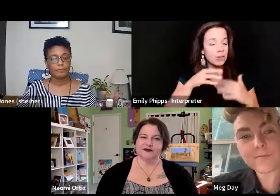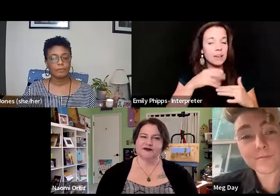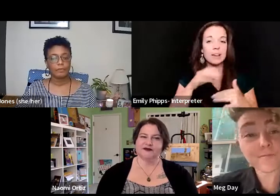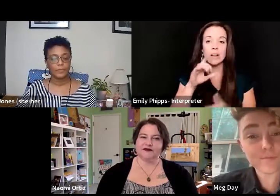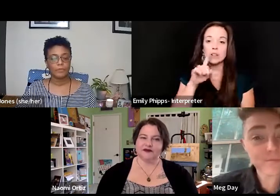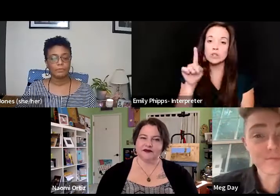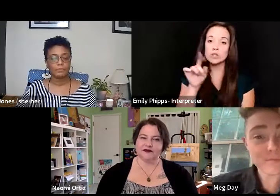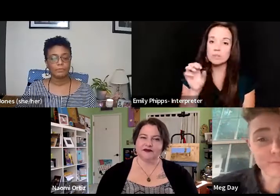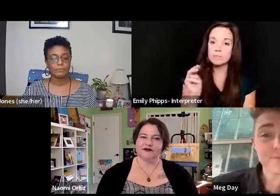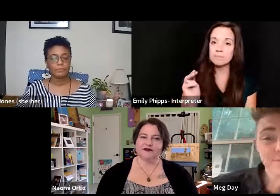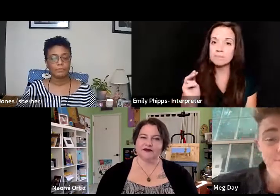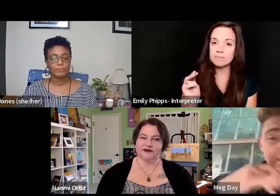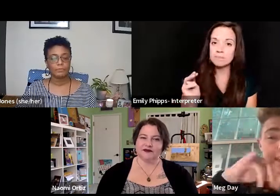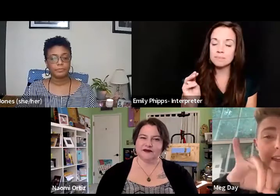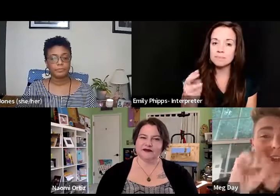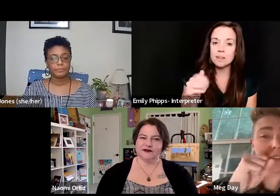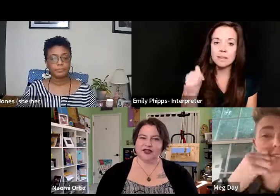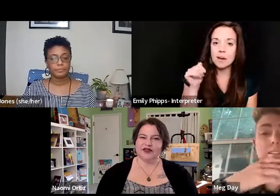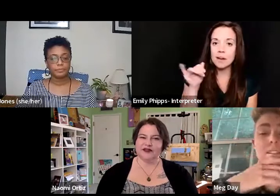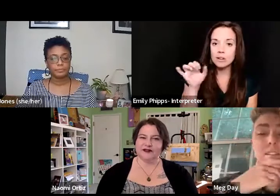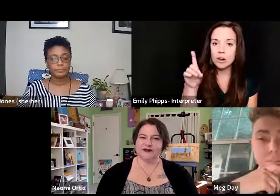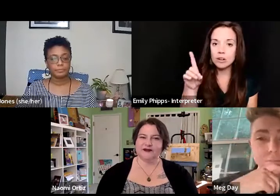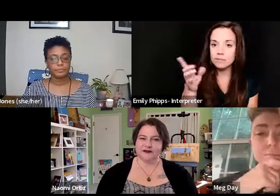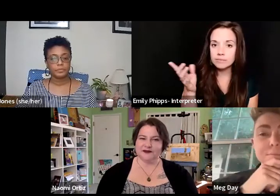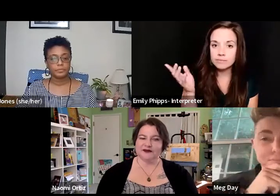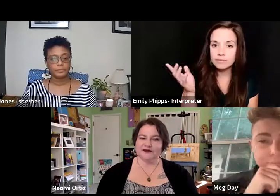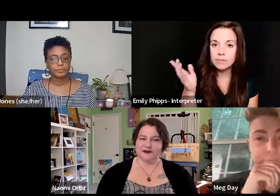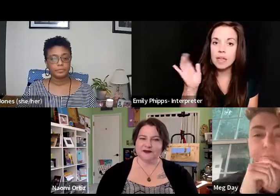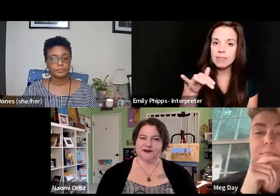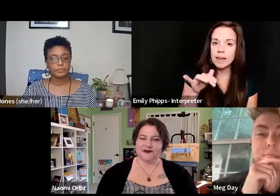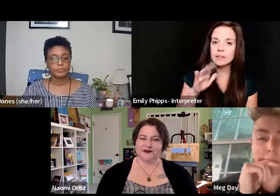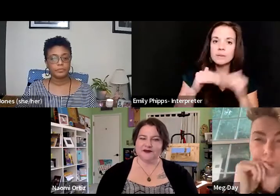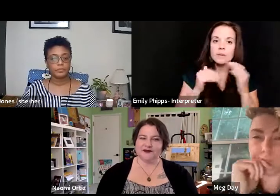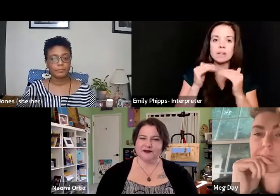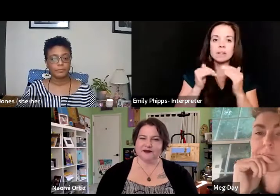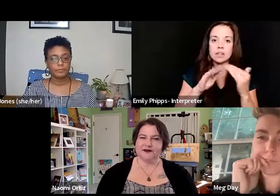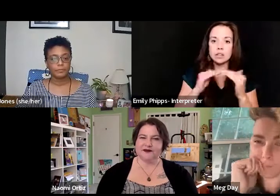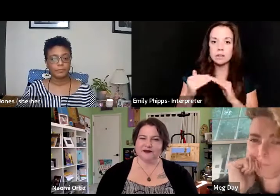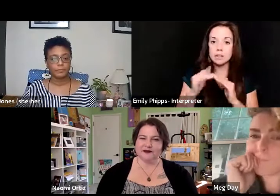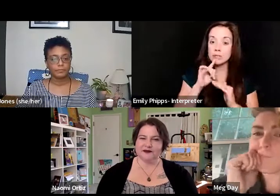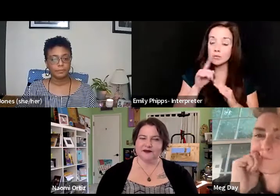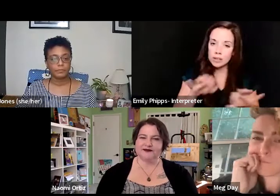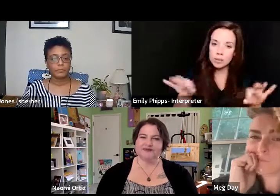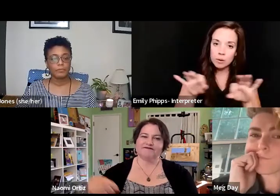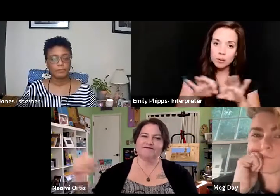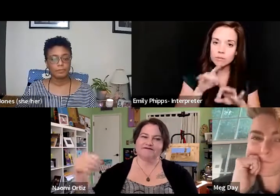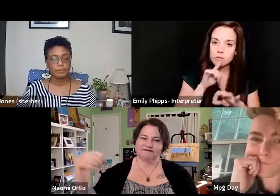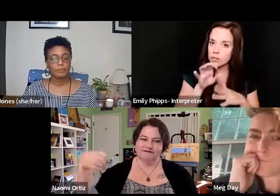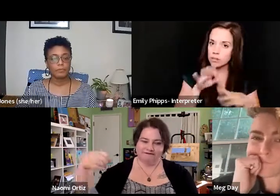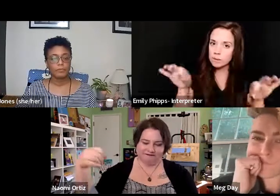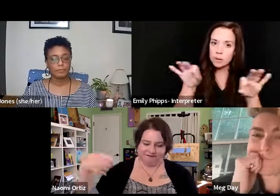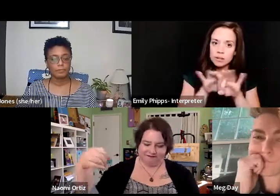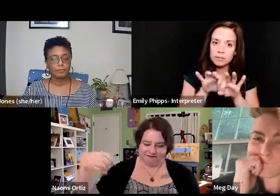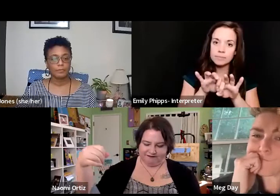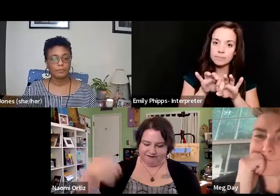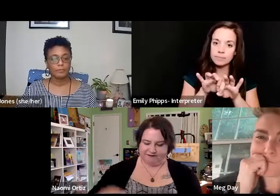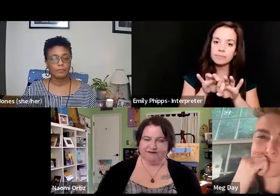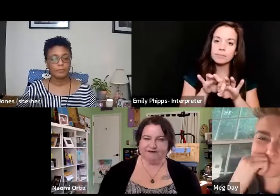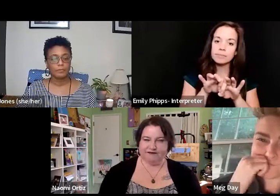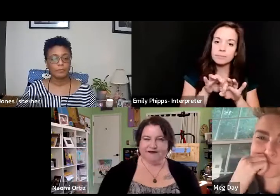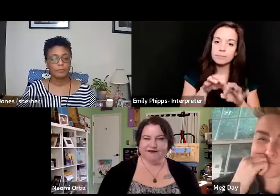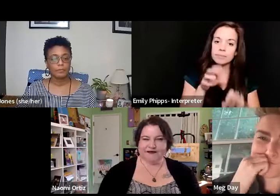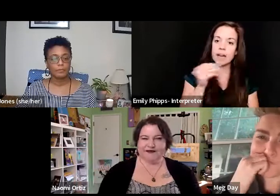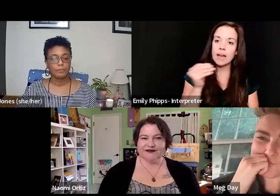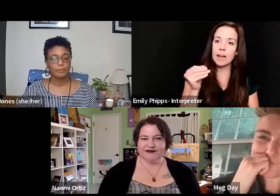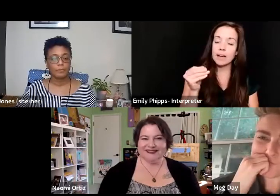you know, or that I have in the backyard. That's me building community. That's really important. It's really important. That's also against